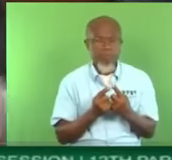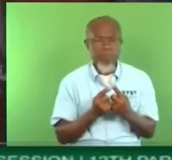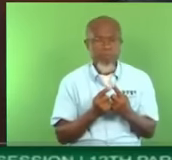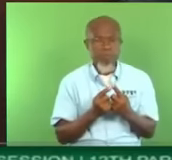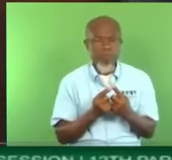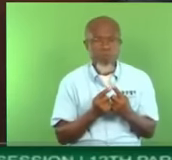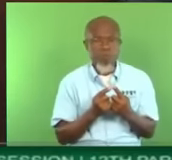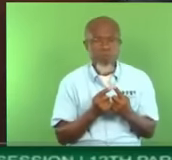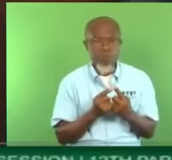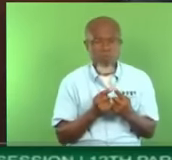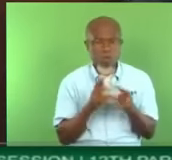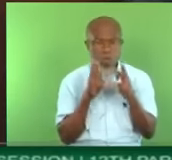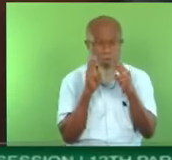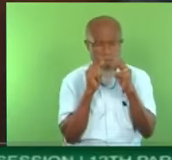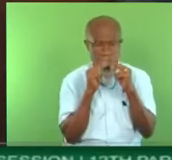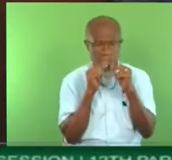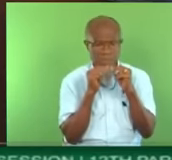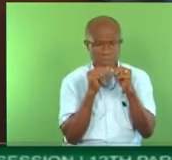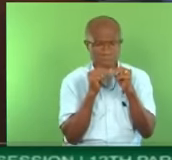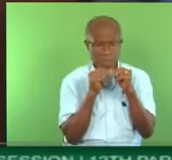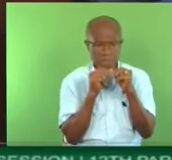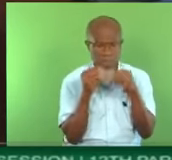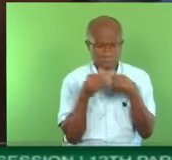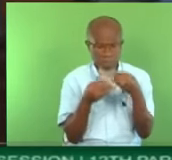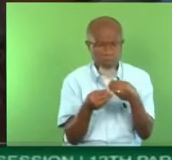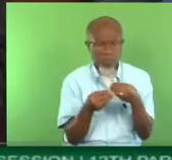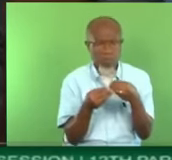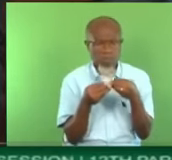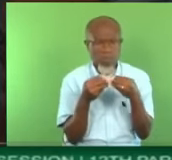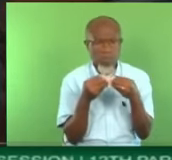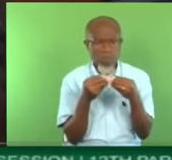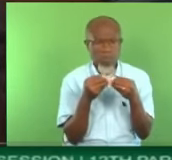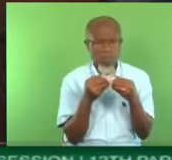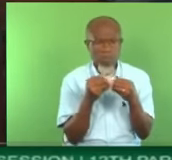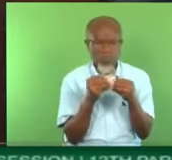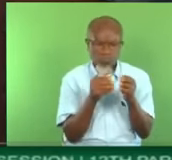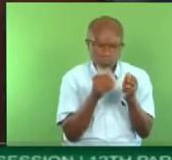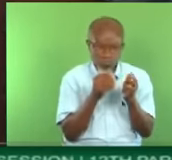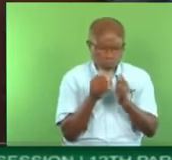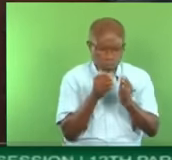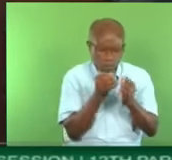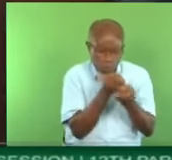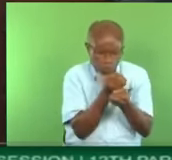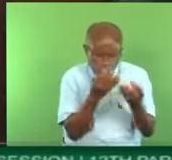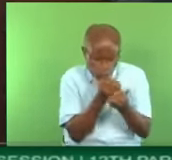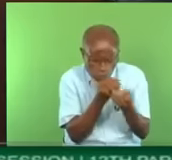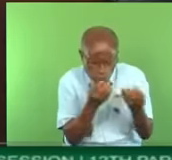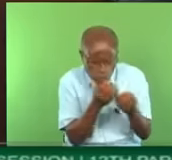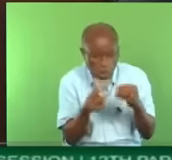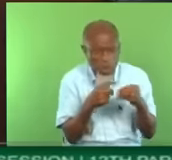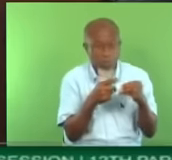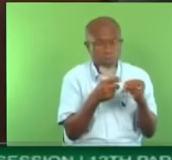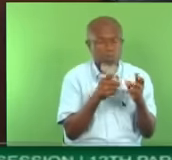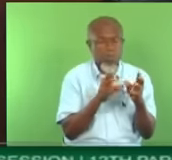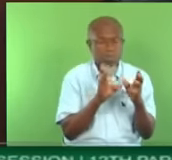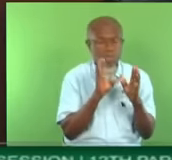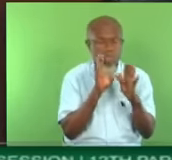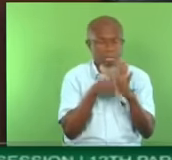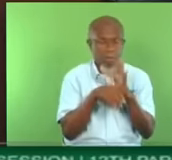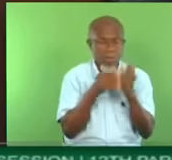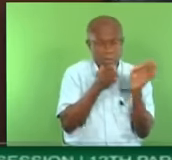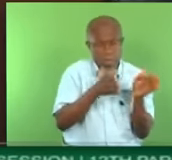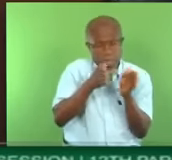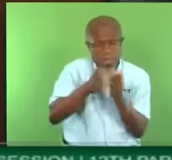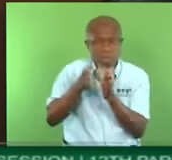appeared to us to be a very detailed crime reduction plan dealing with several areas. It was really comprehensive enough